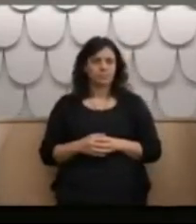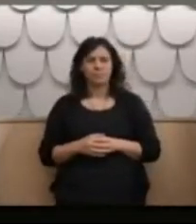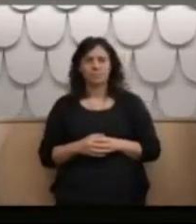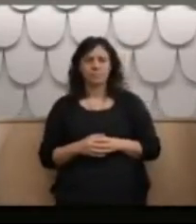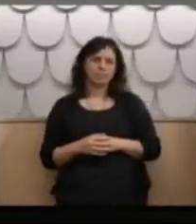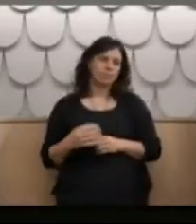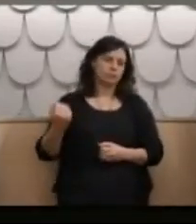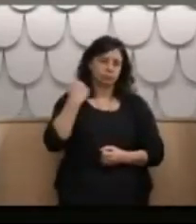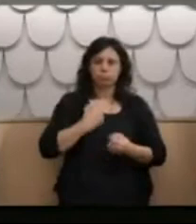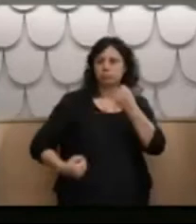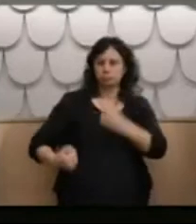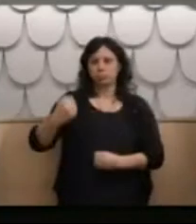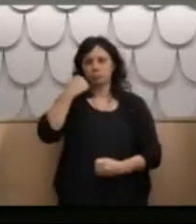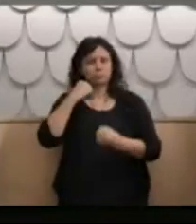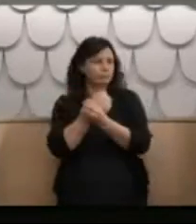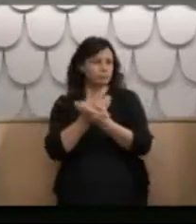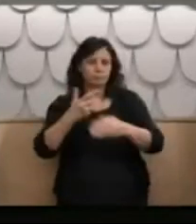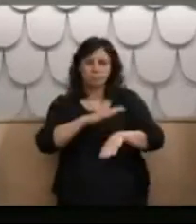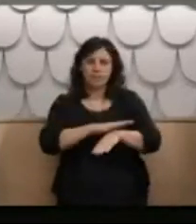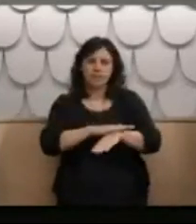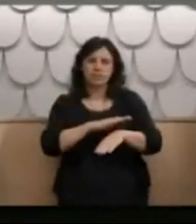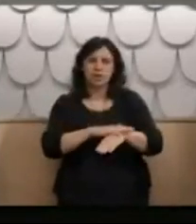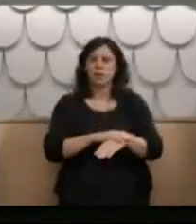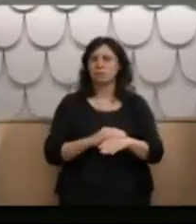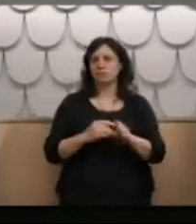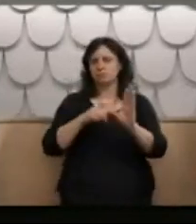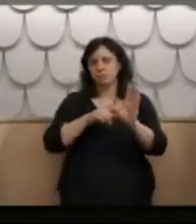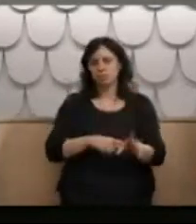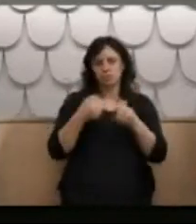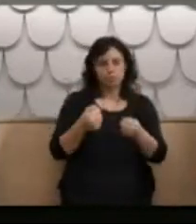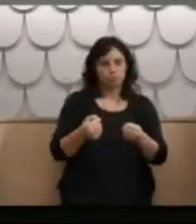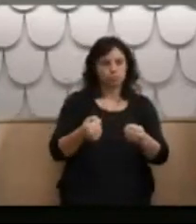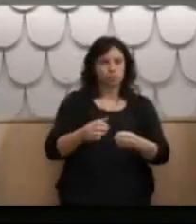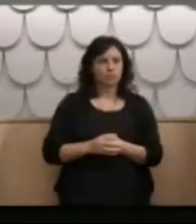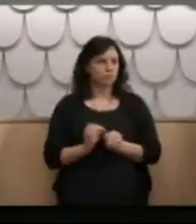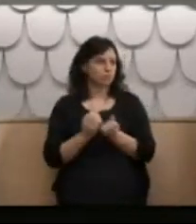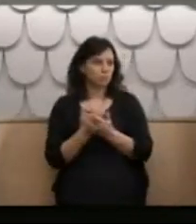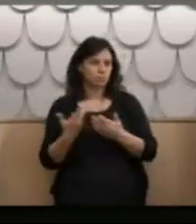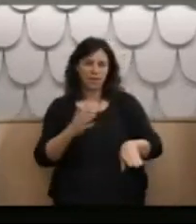by another boy at the time – one of the times.